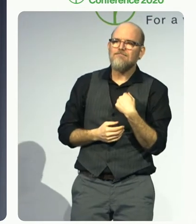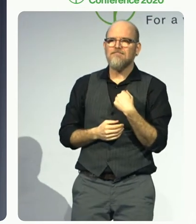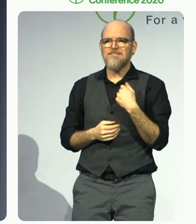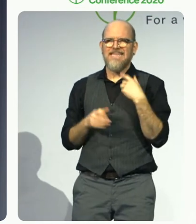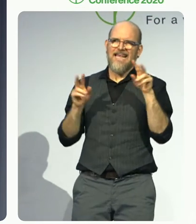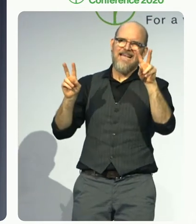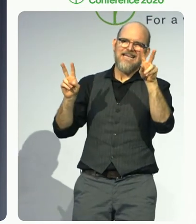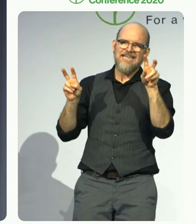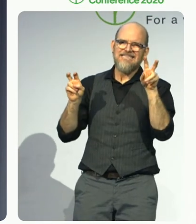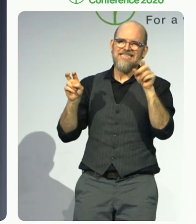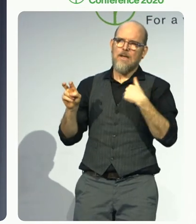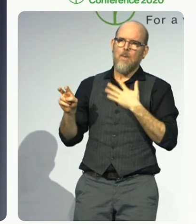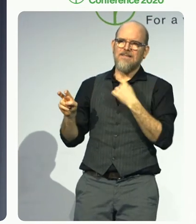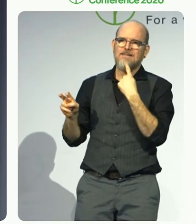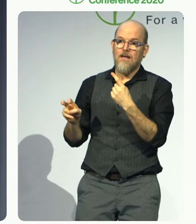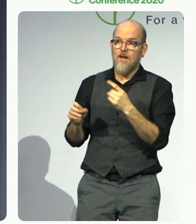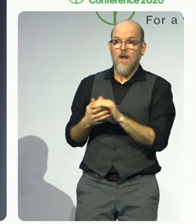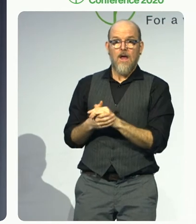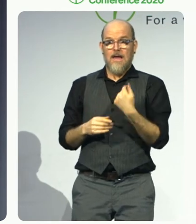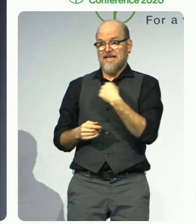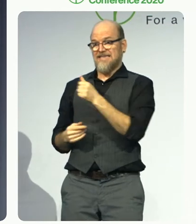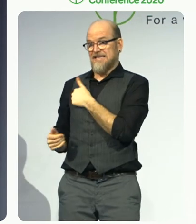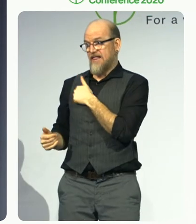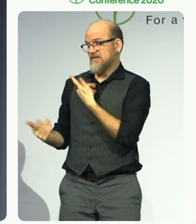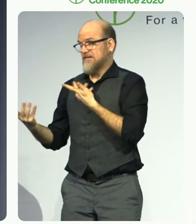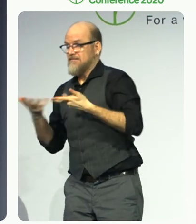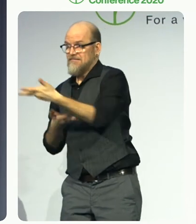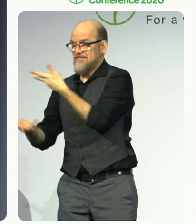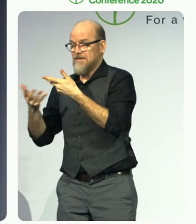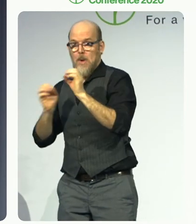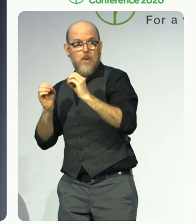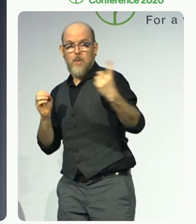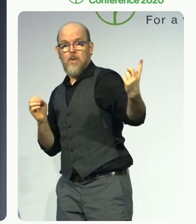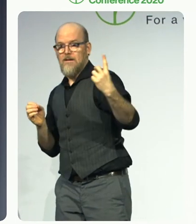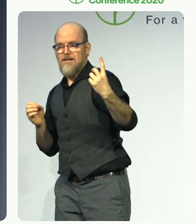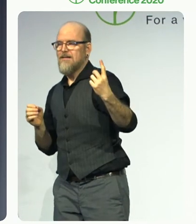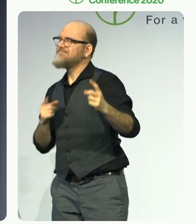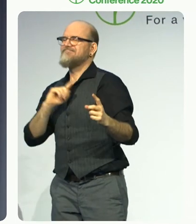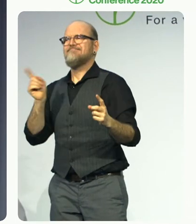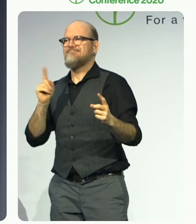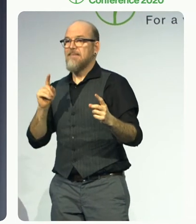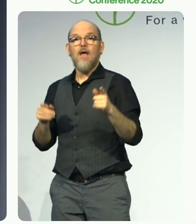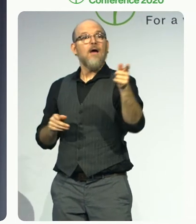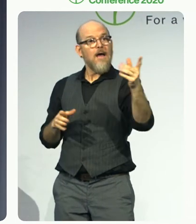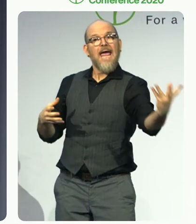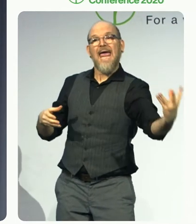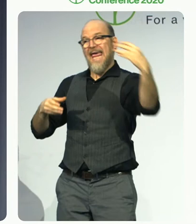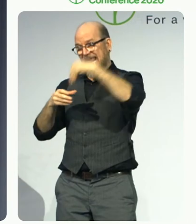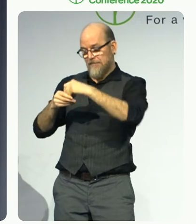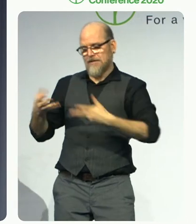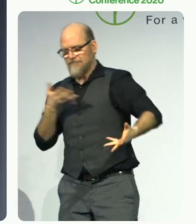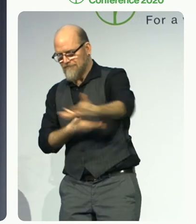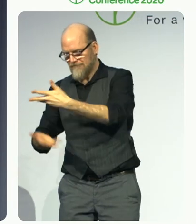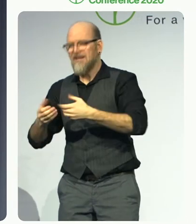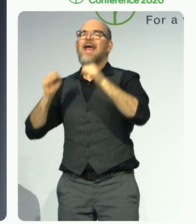It is the guiding principle of the self-representation of people with disabilities. Because they should speak